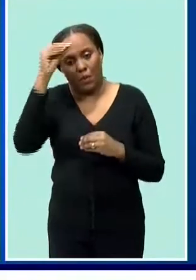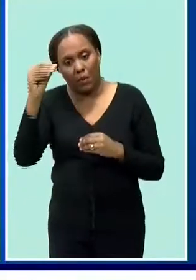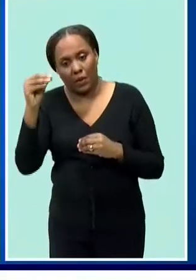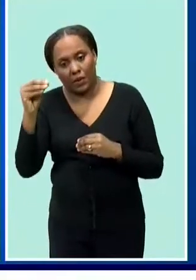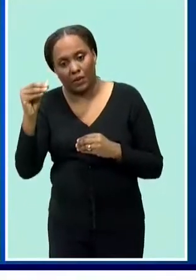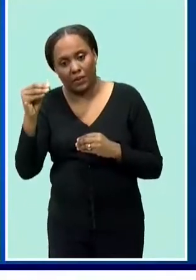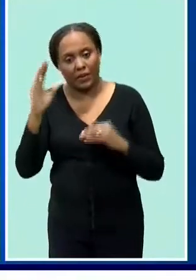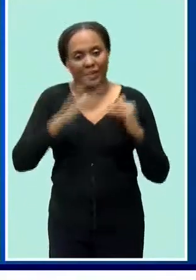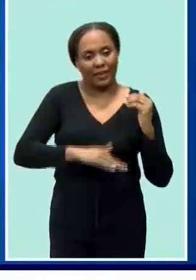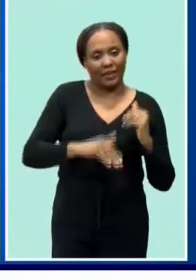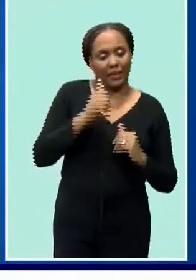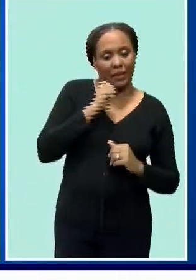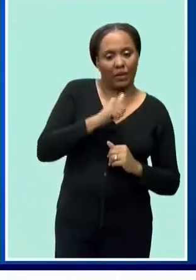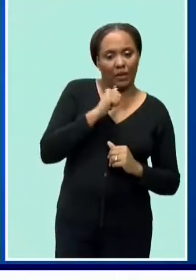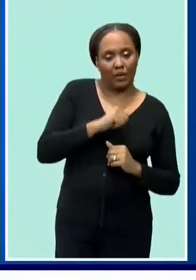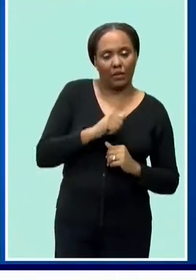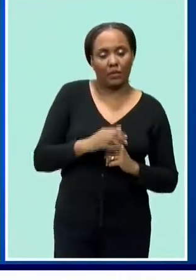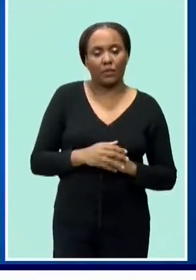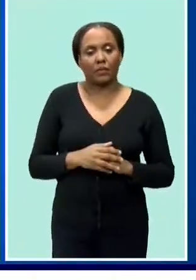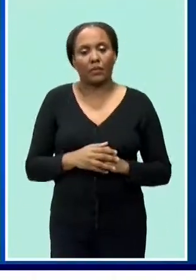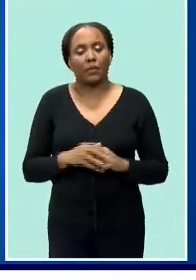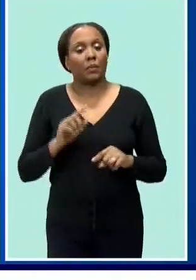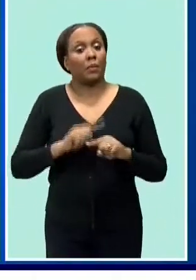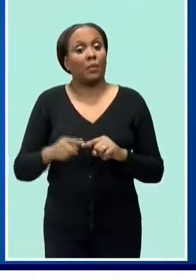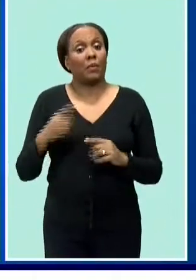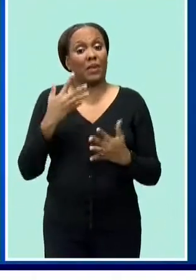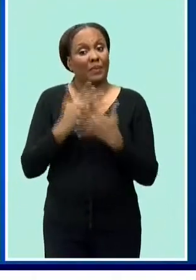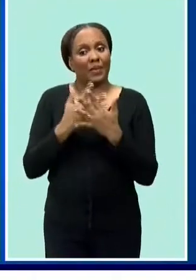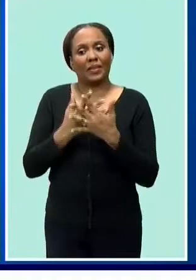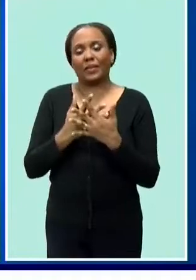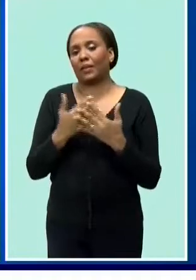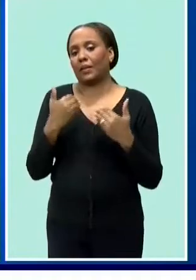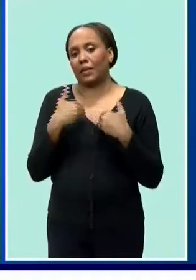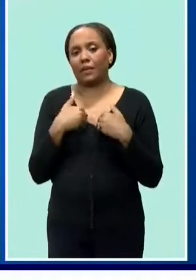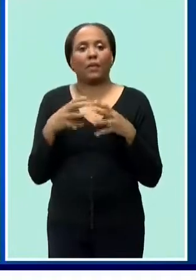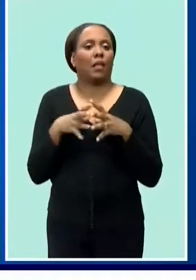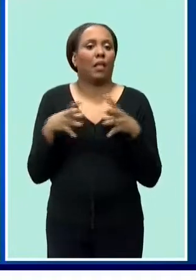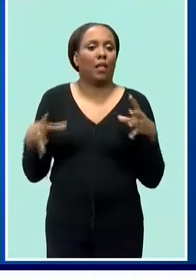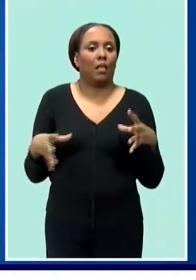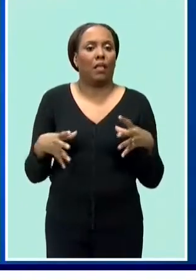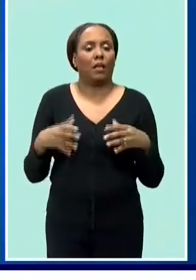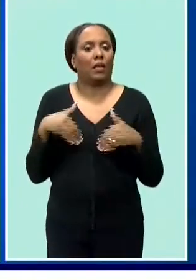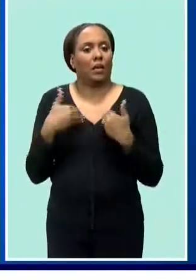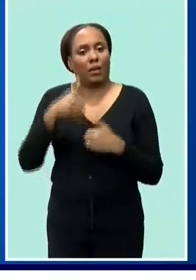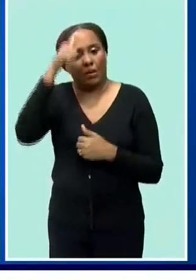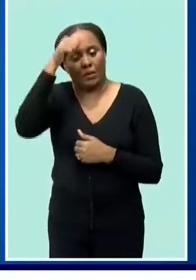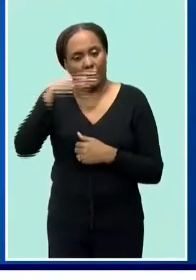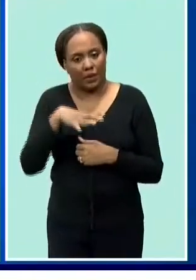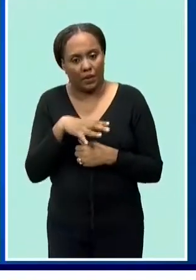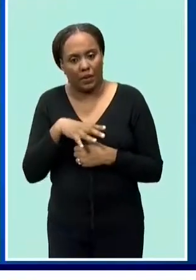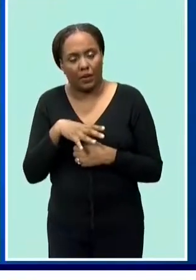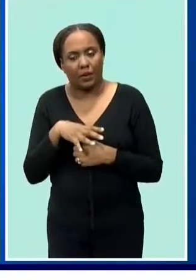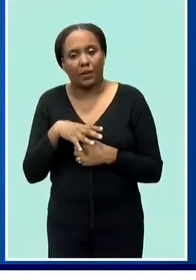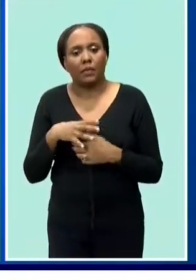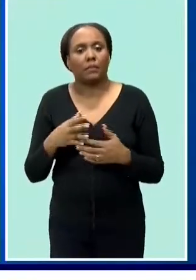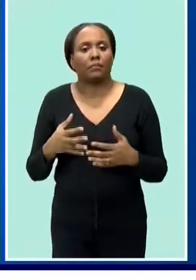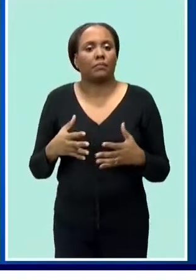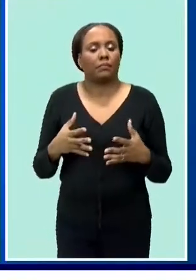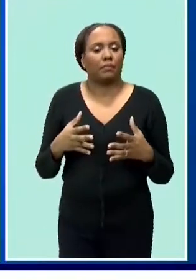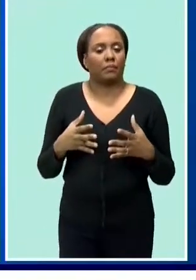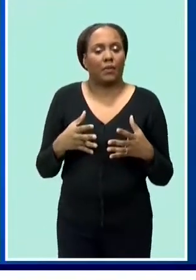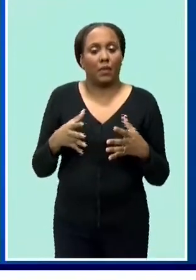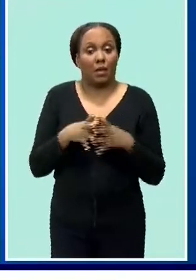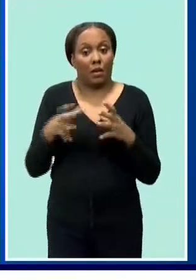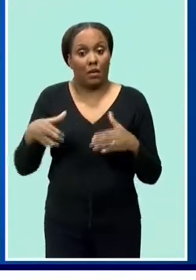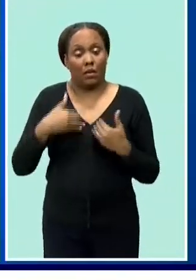says dodd's prison is mostly populated by what she calls functionally illiterate young men the majority of which last school